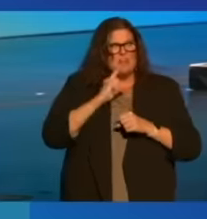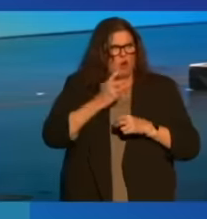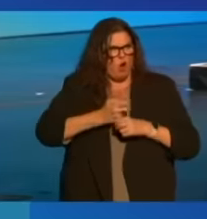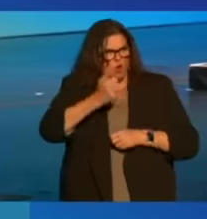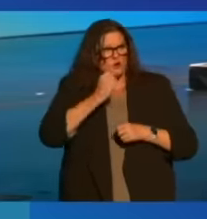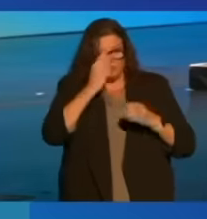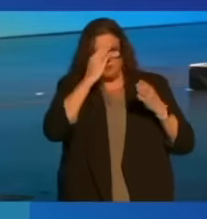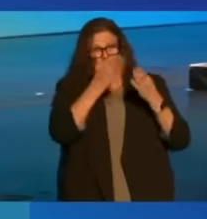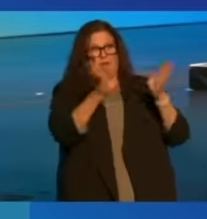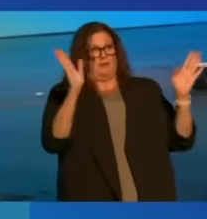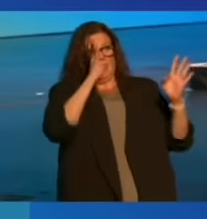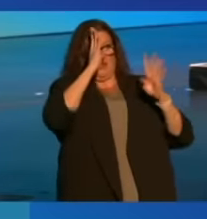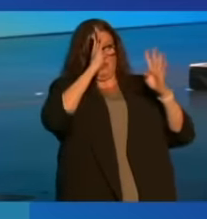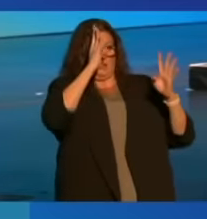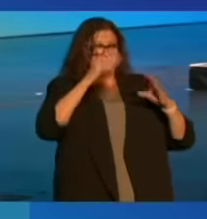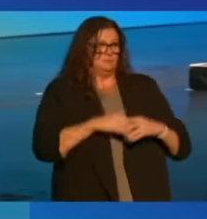harder.